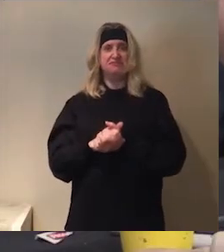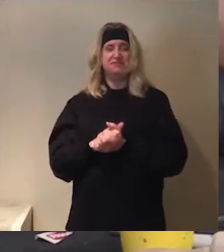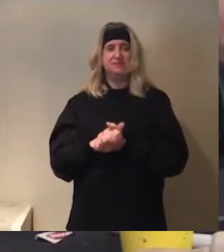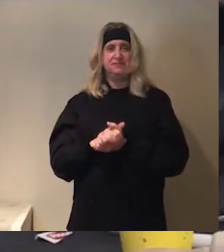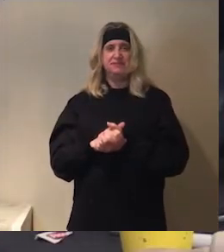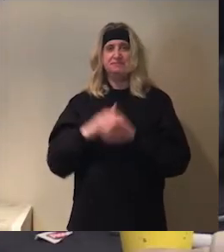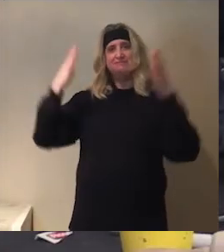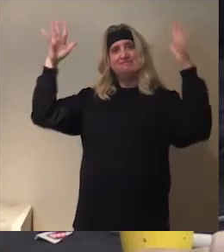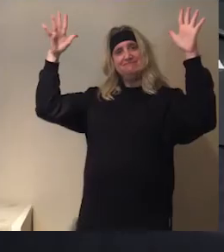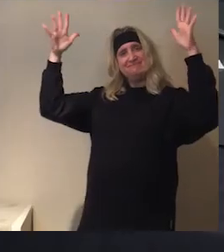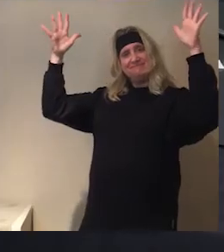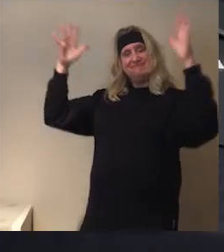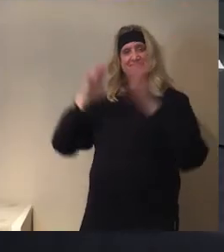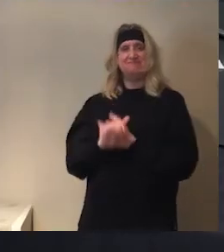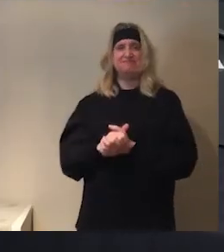Ta-da!